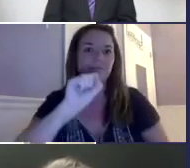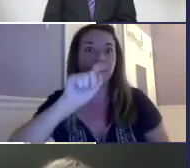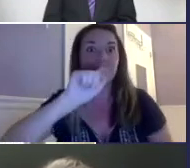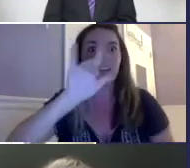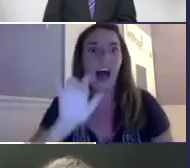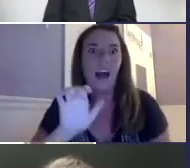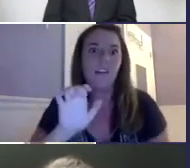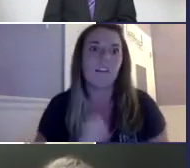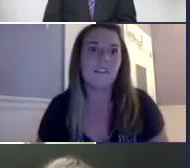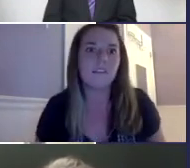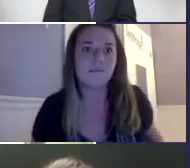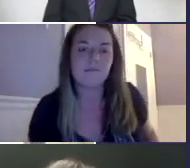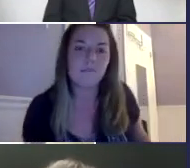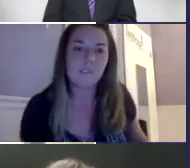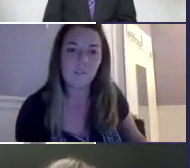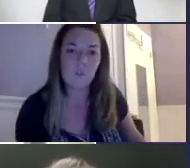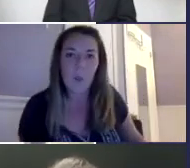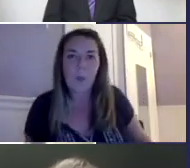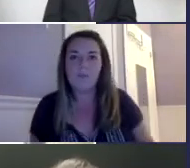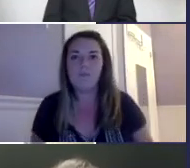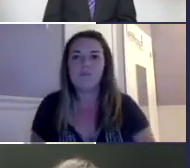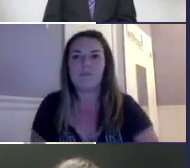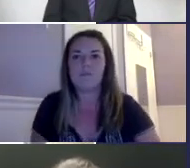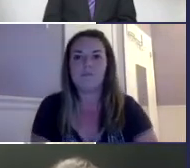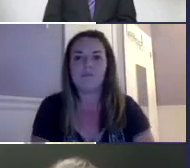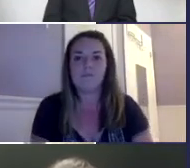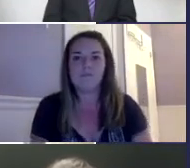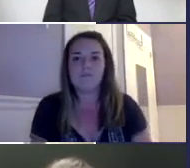way and their own communication styles and methodologies.